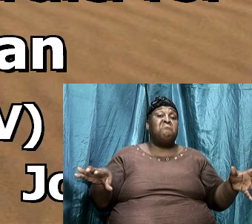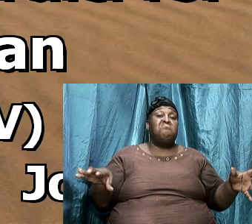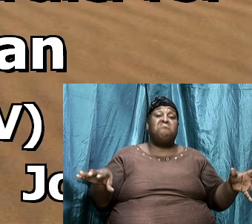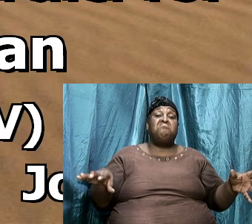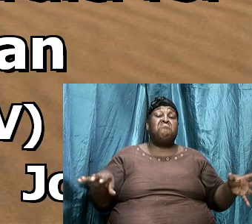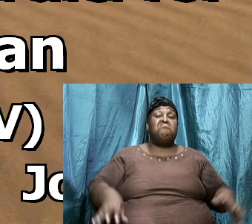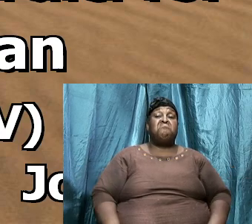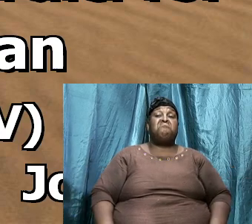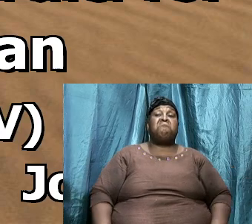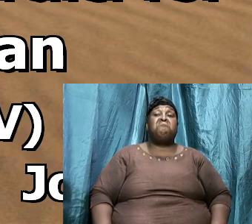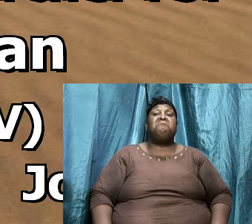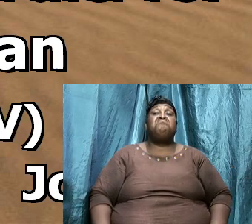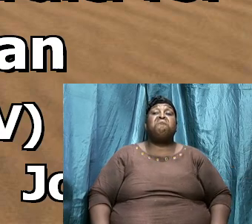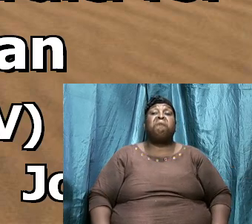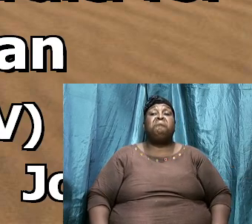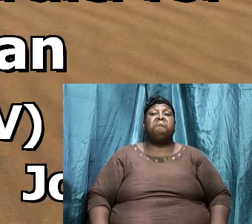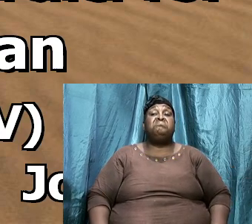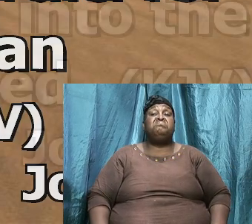nothing